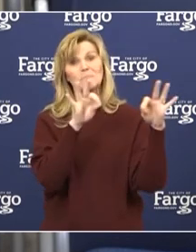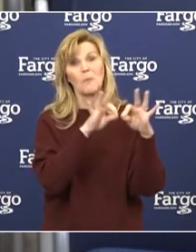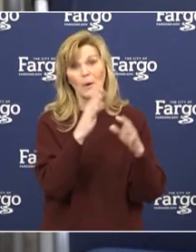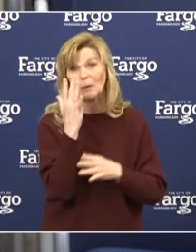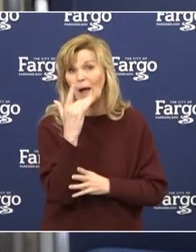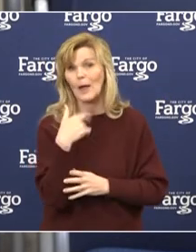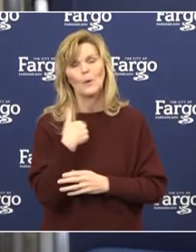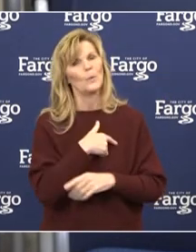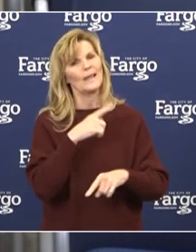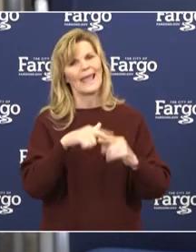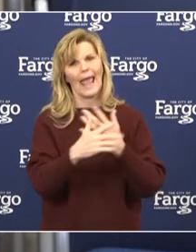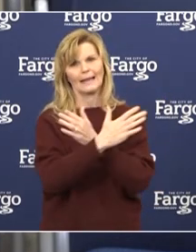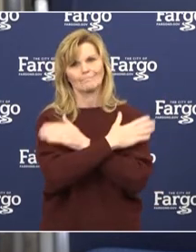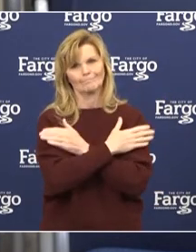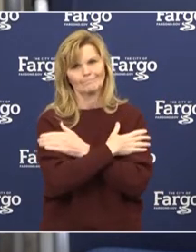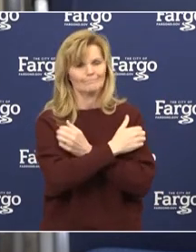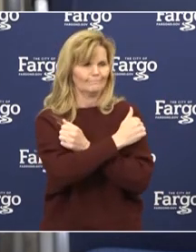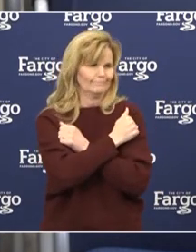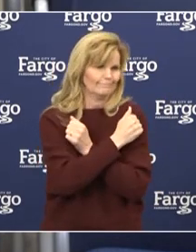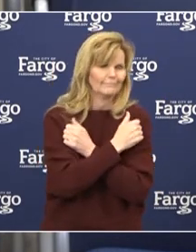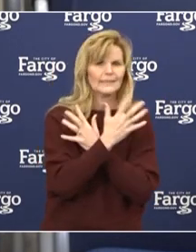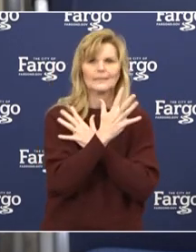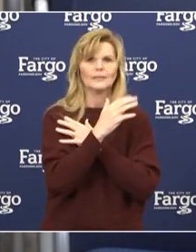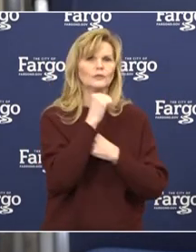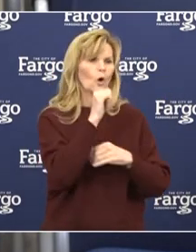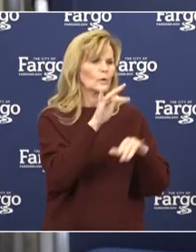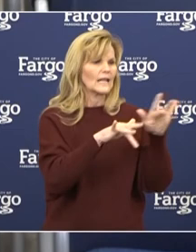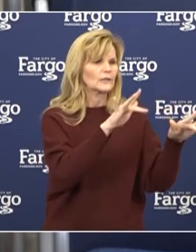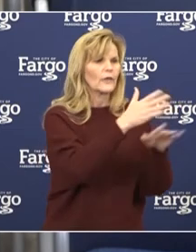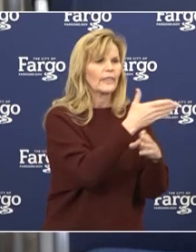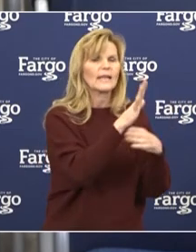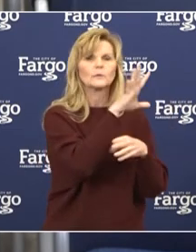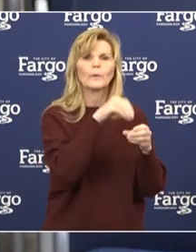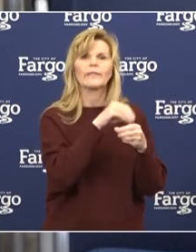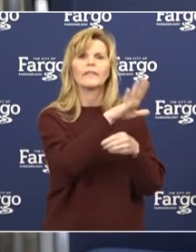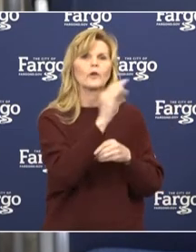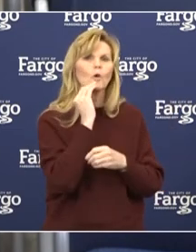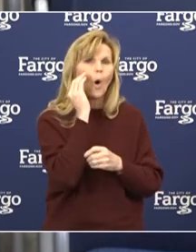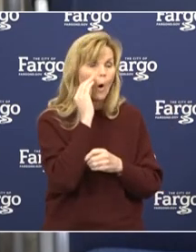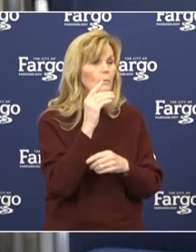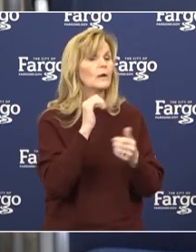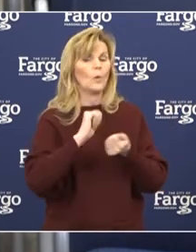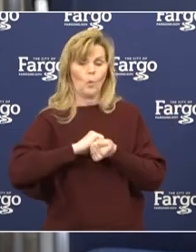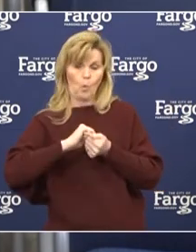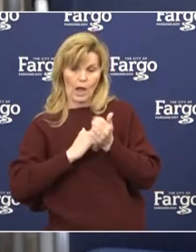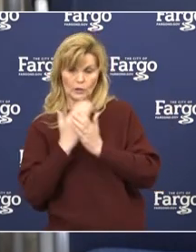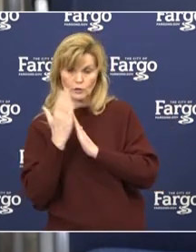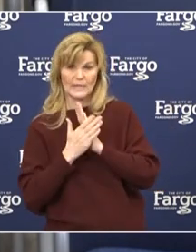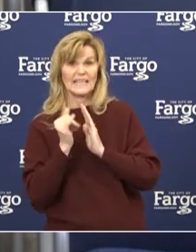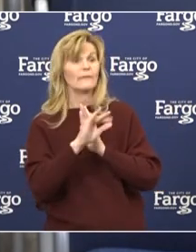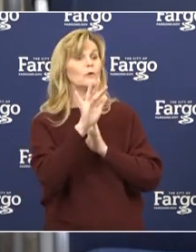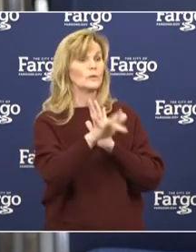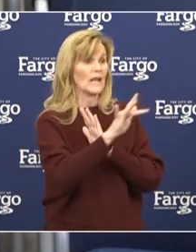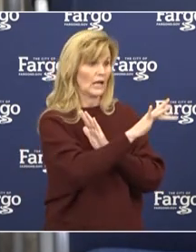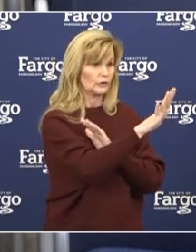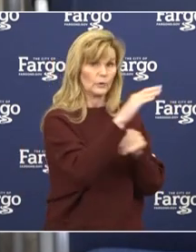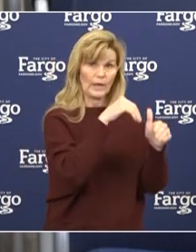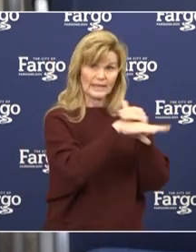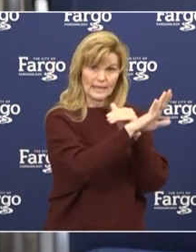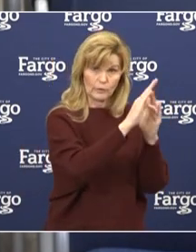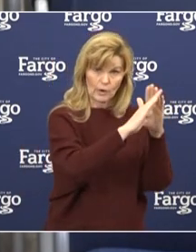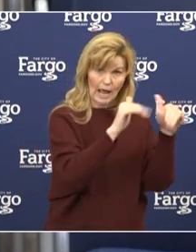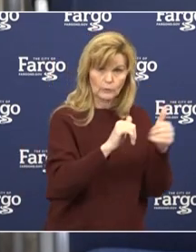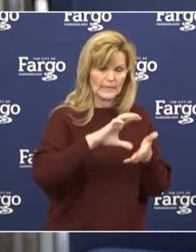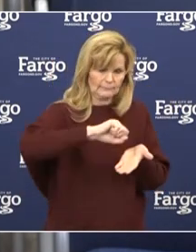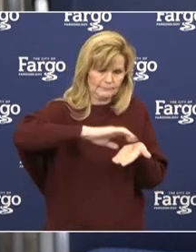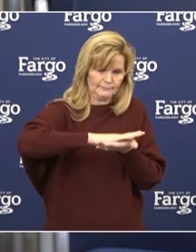contact, obviously. Try to avoid touching items in their home. Wash your hands if you have touched those items. Or use hand